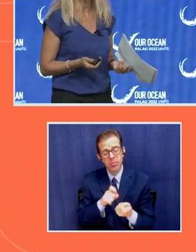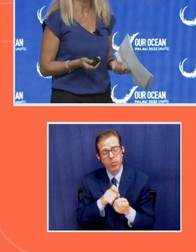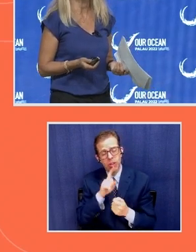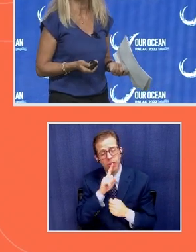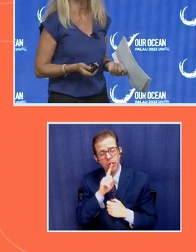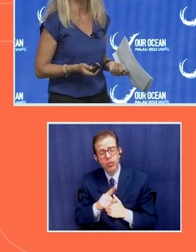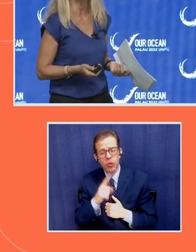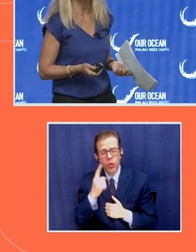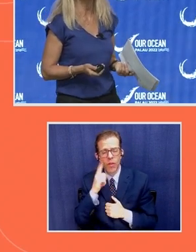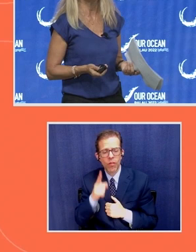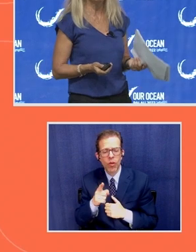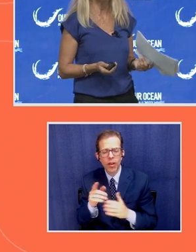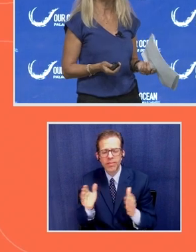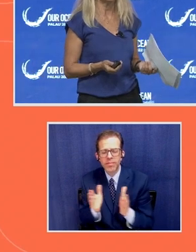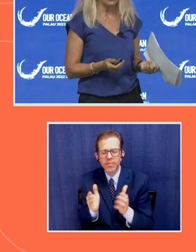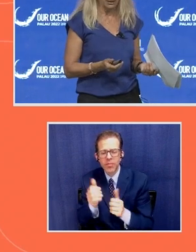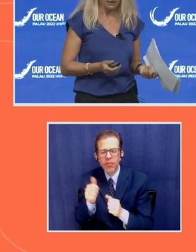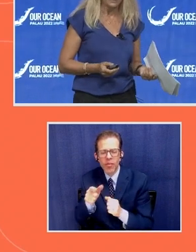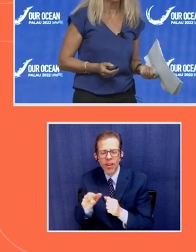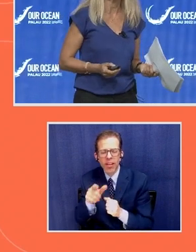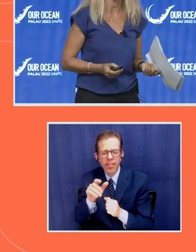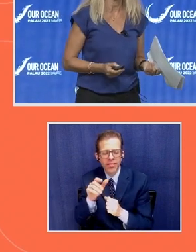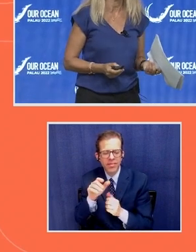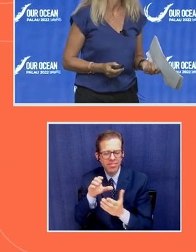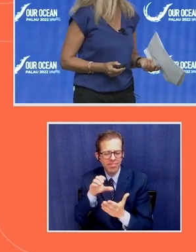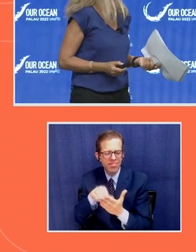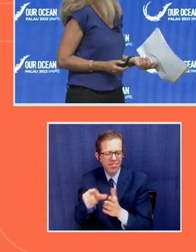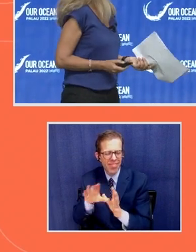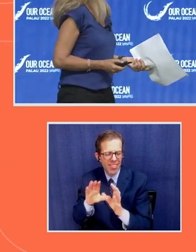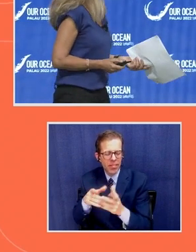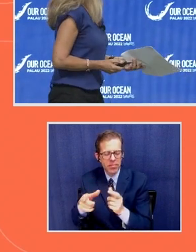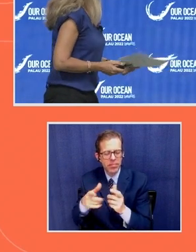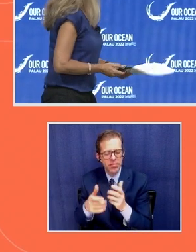scale sector, small scale actors that have been especially neglected.